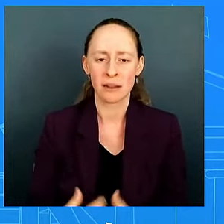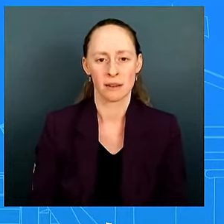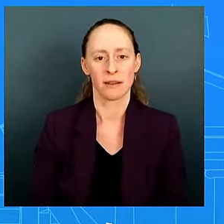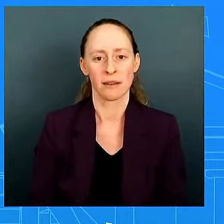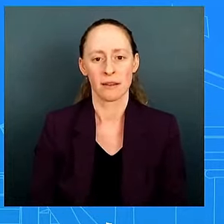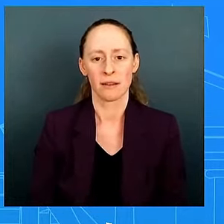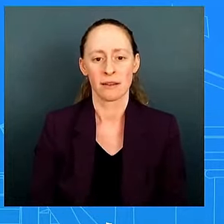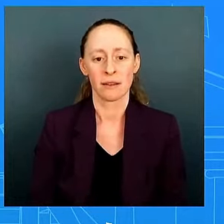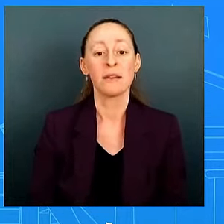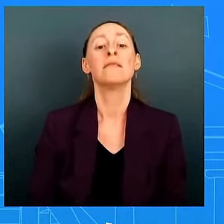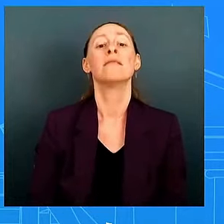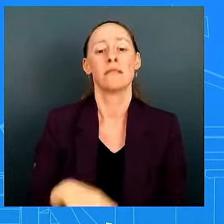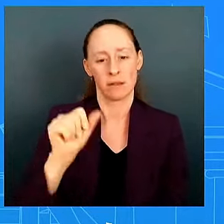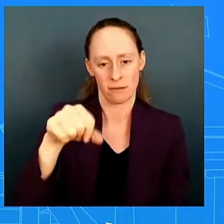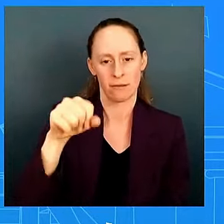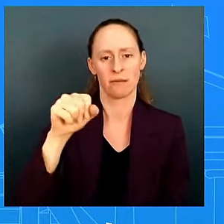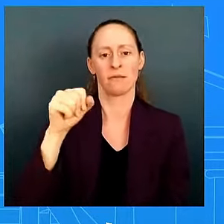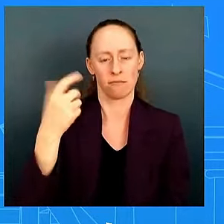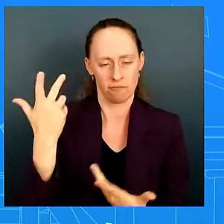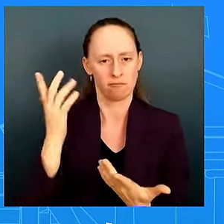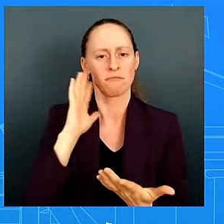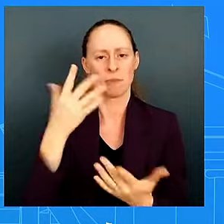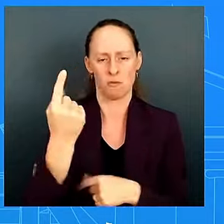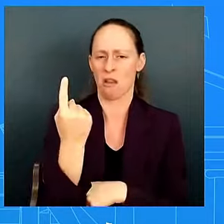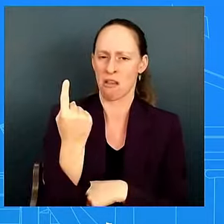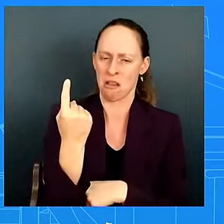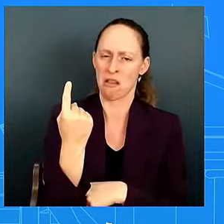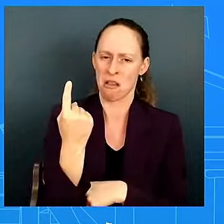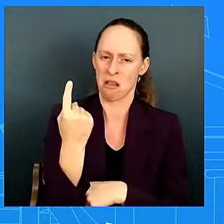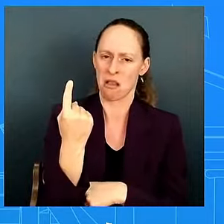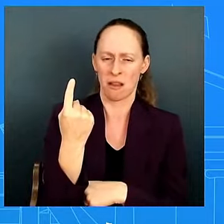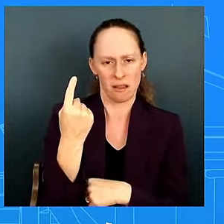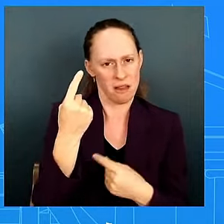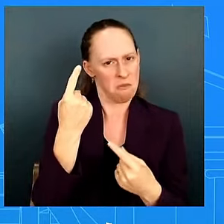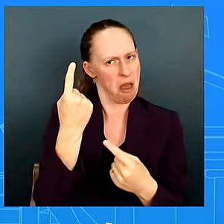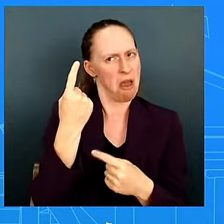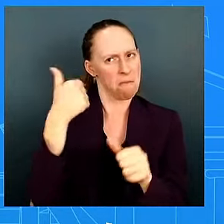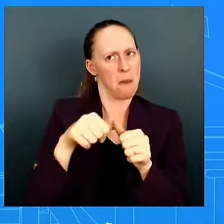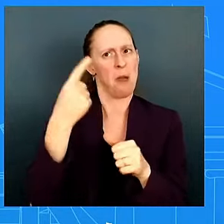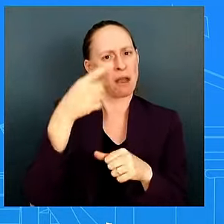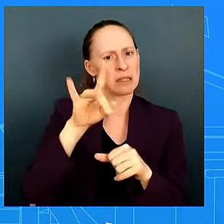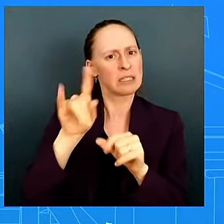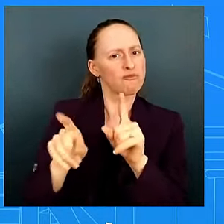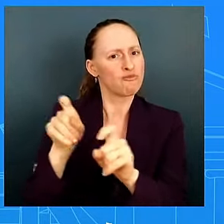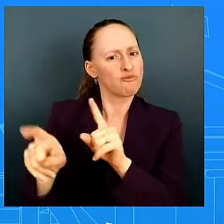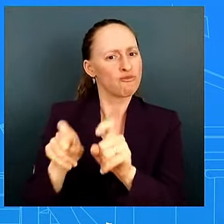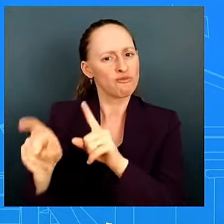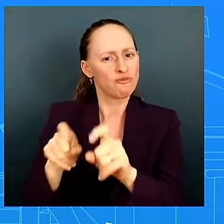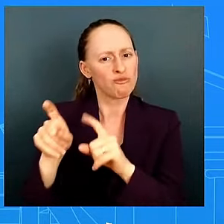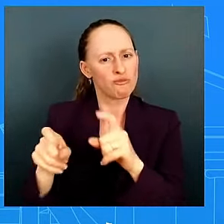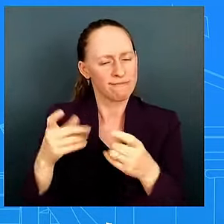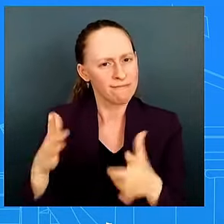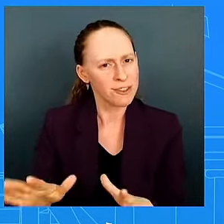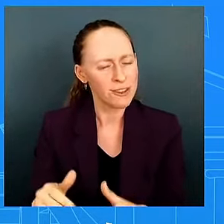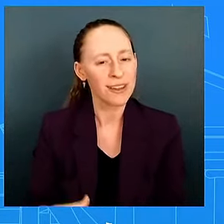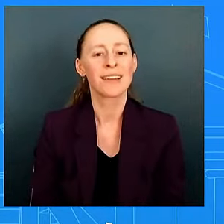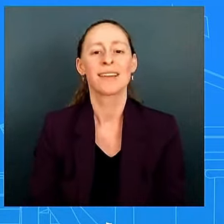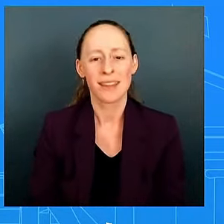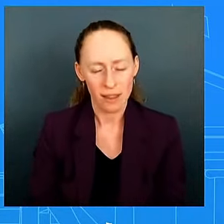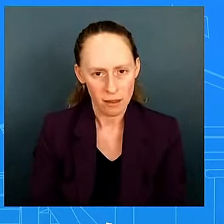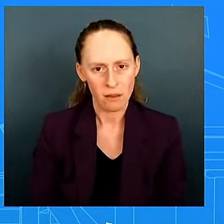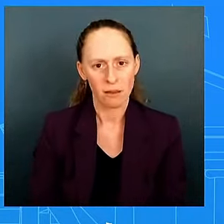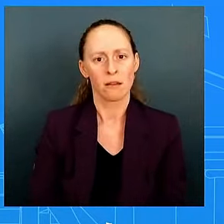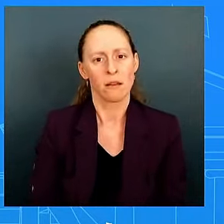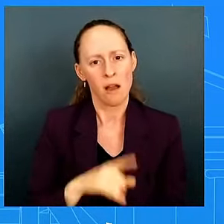more thematically um big boy justin over here is asking some big boy questions okay